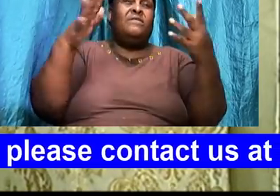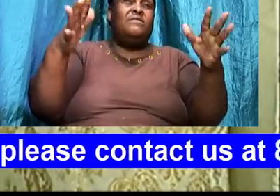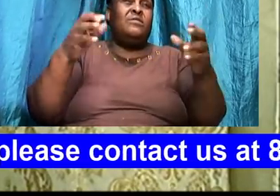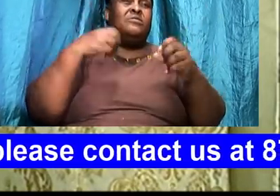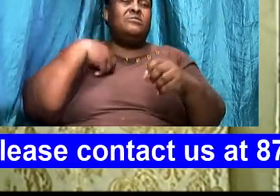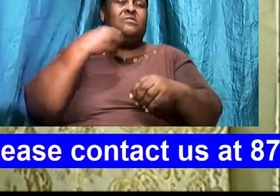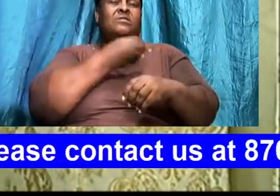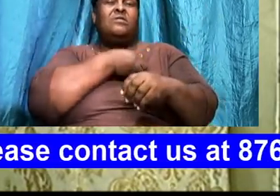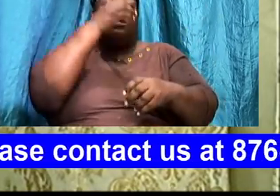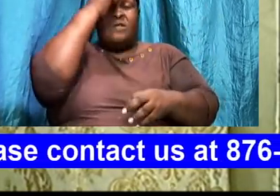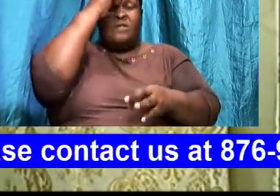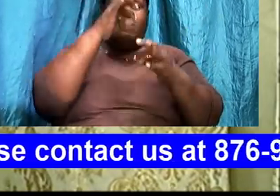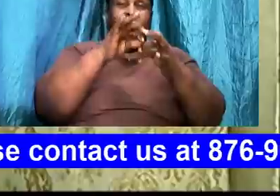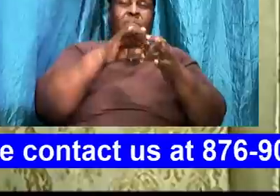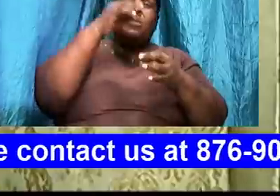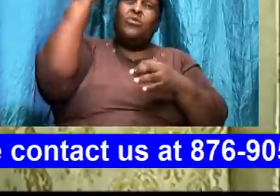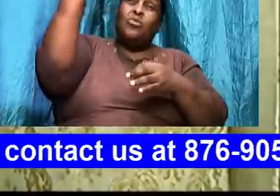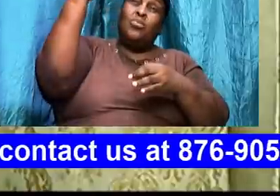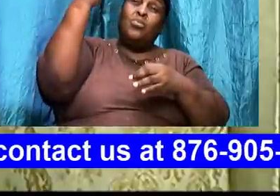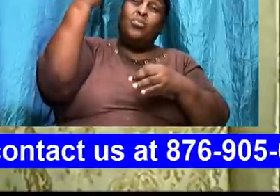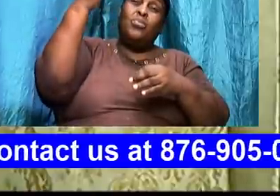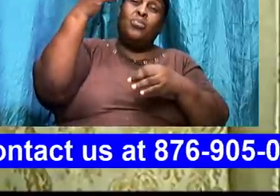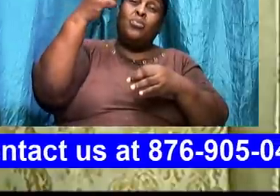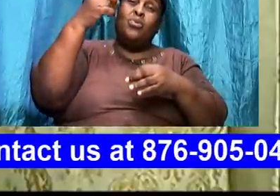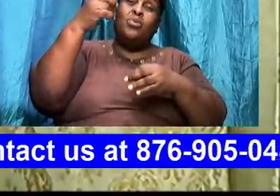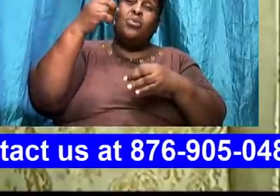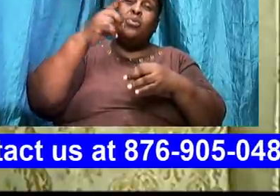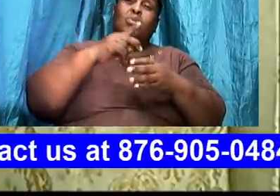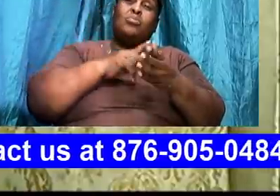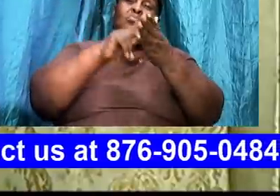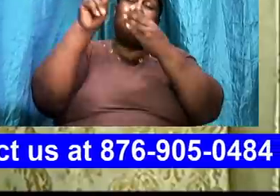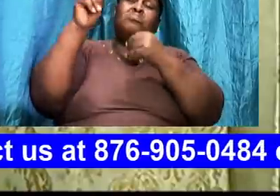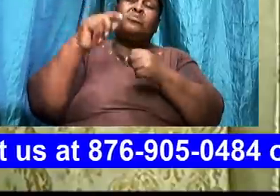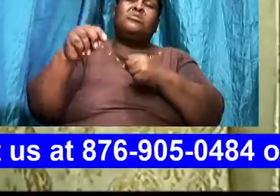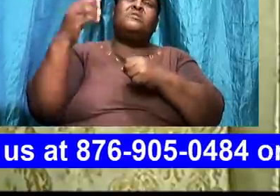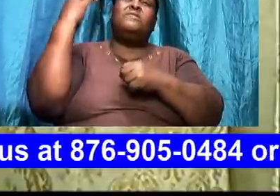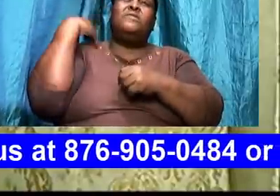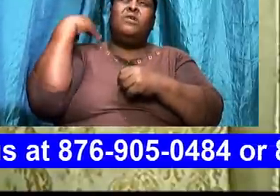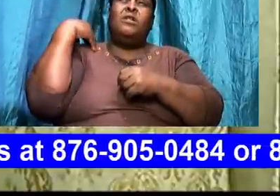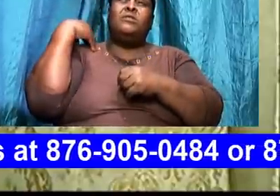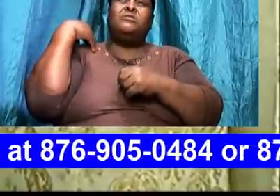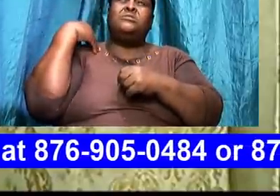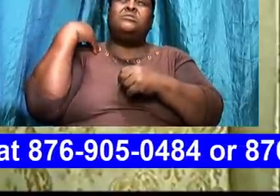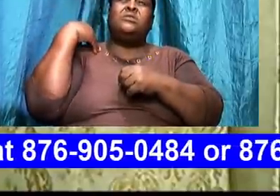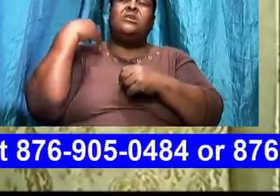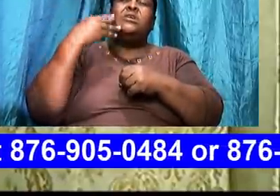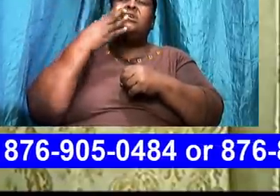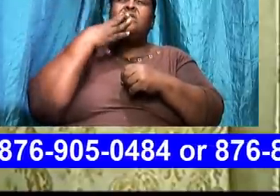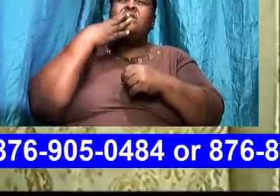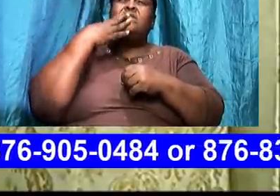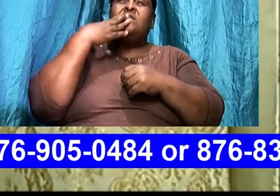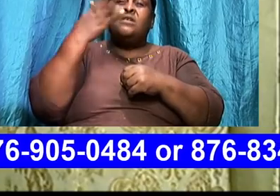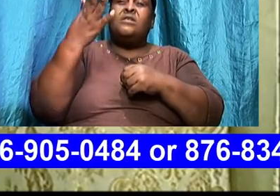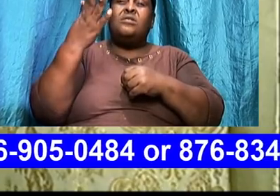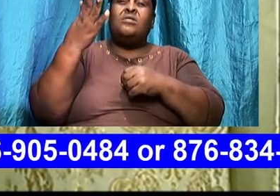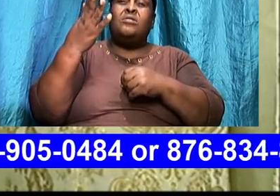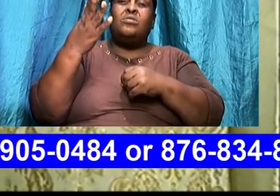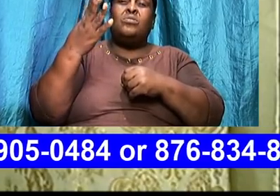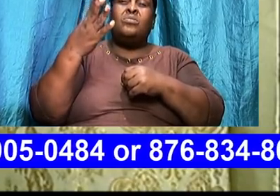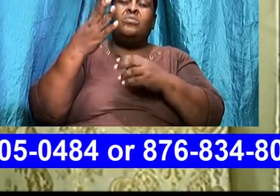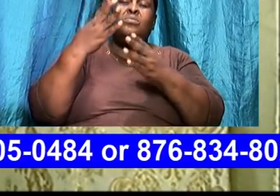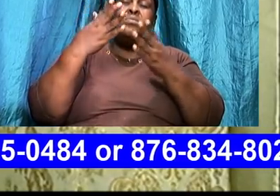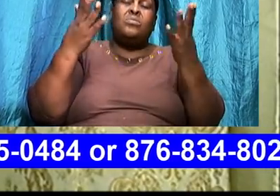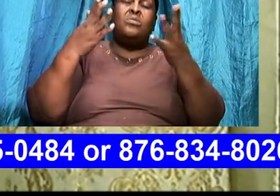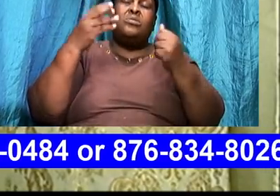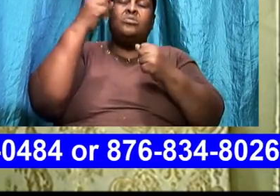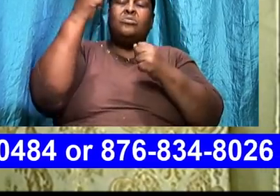faith. And that it is you that will present us faultless. We thank you God for what you have been doing. And we thank